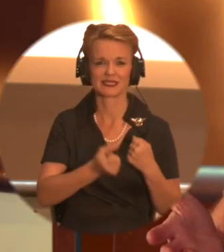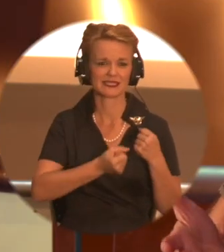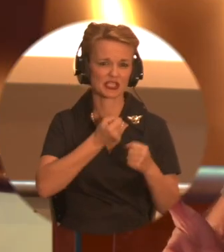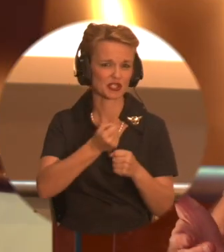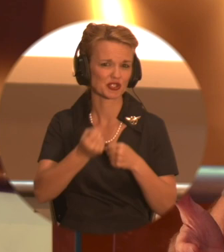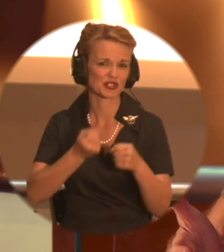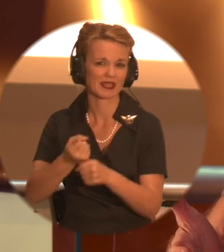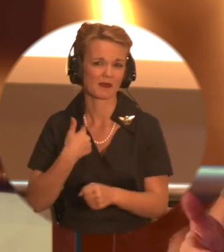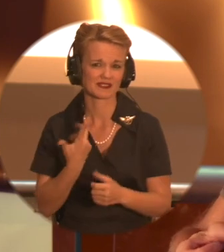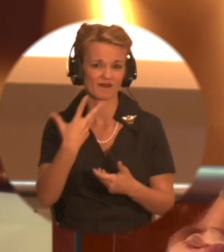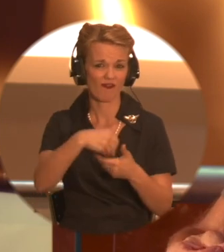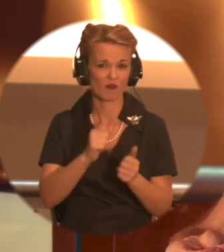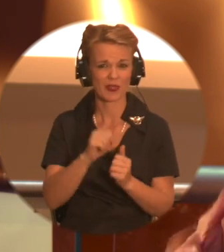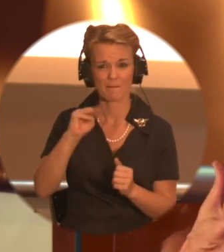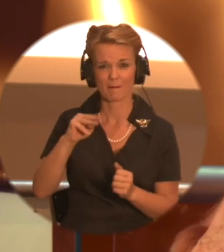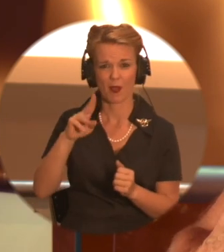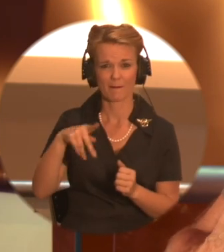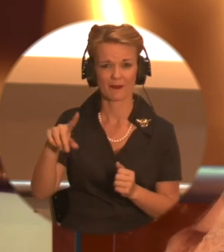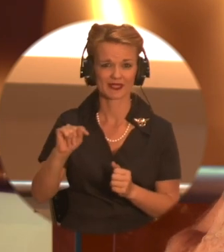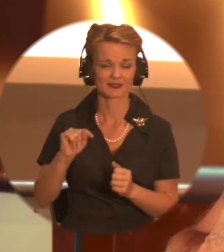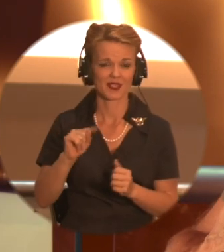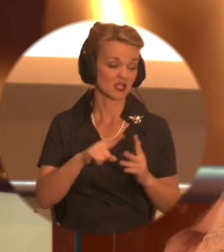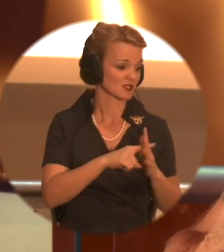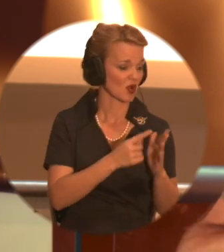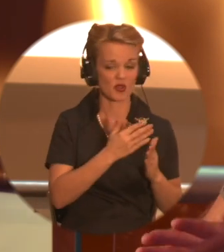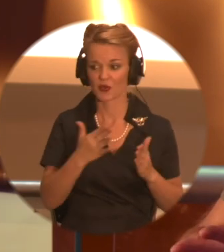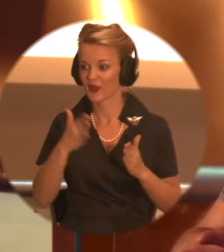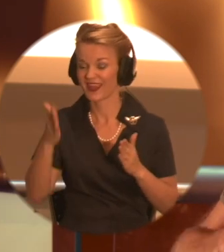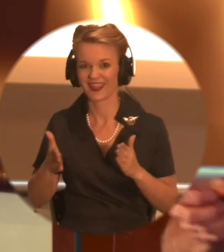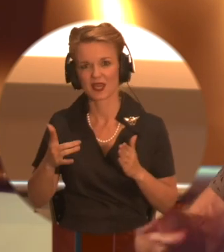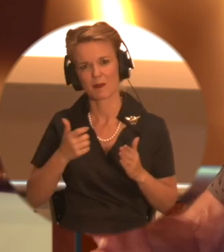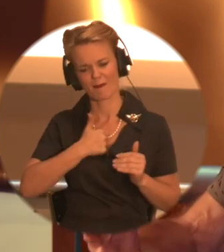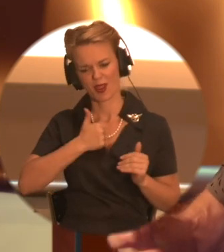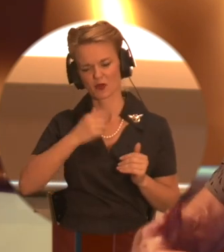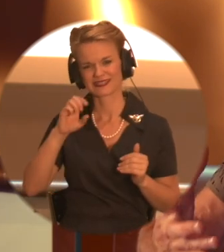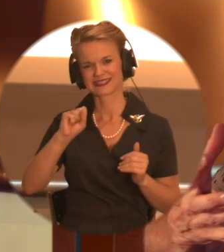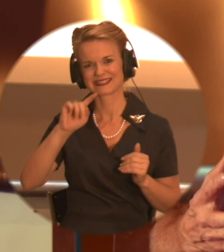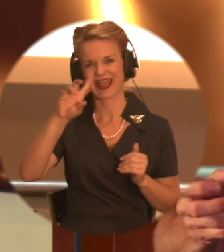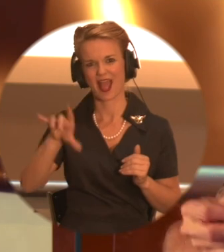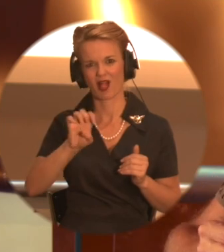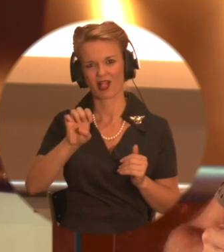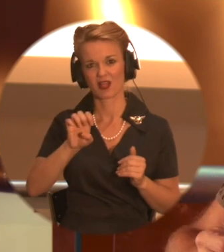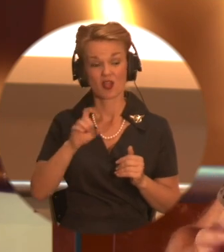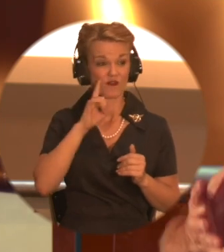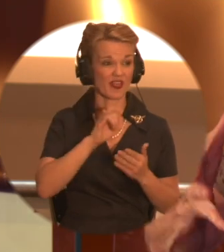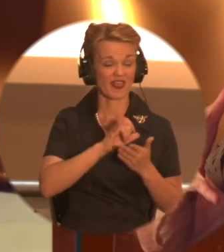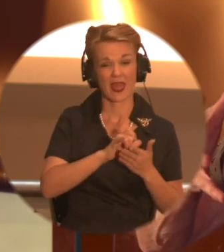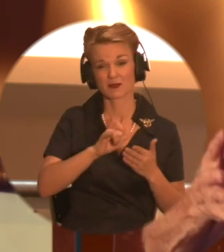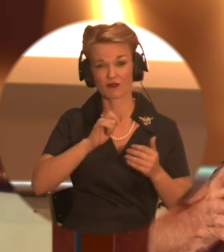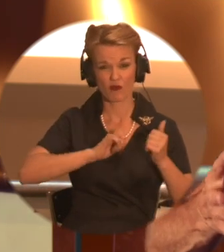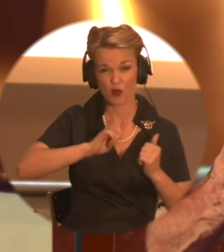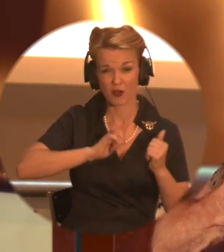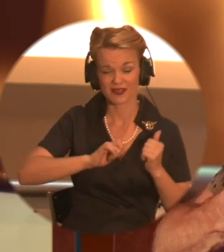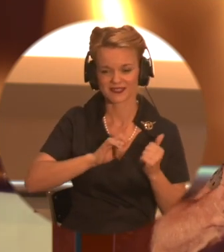of the Muppets from beginning to end, my own personal style. And I think the Muppets in general, the style of the performance became